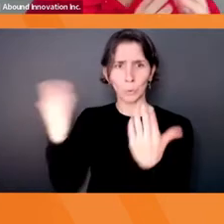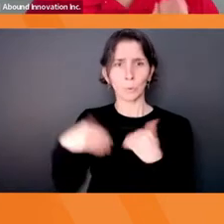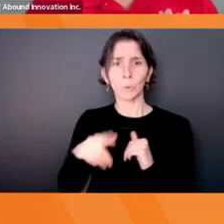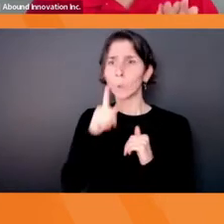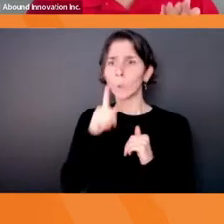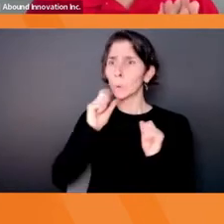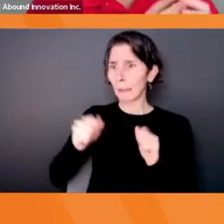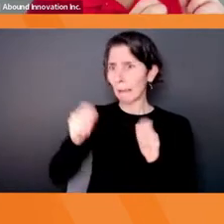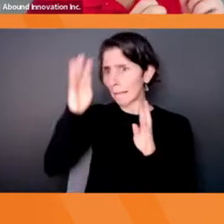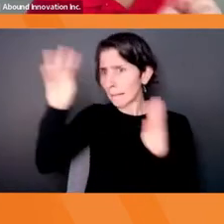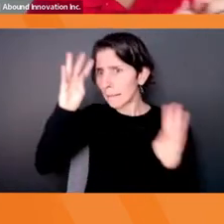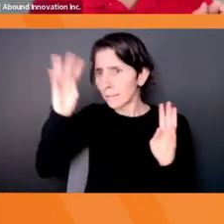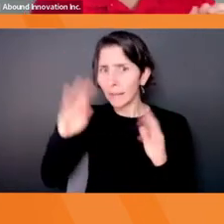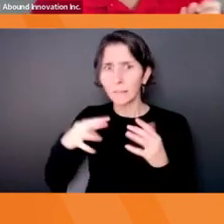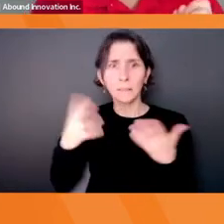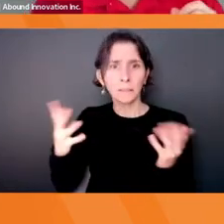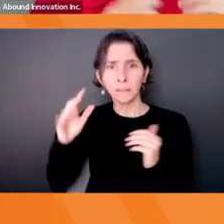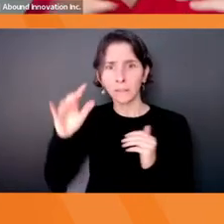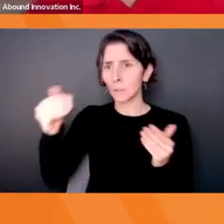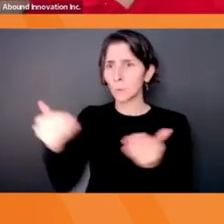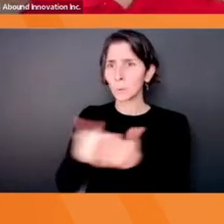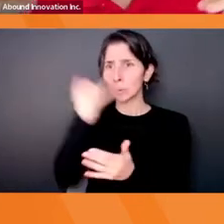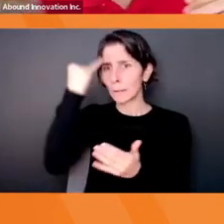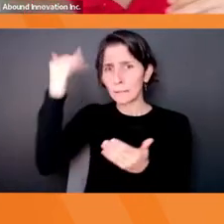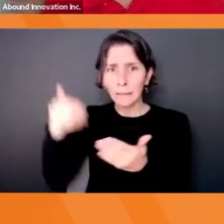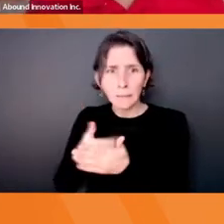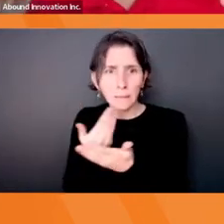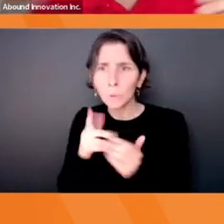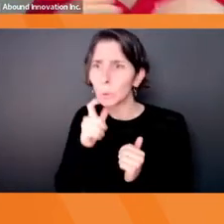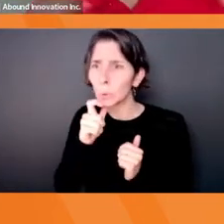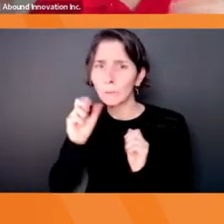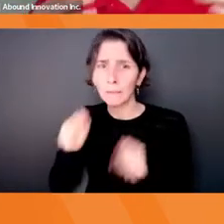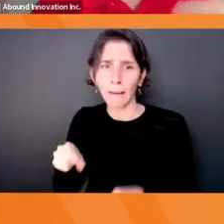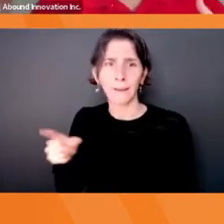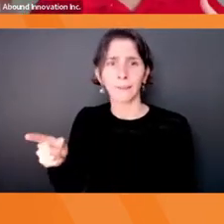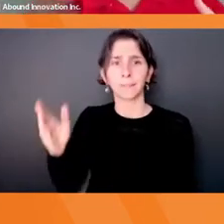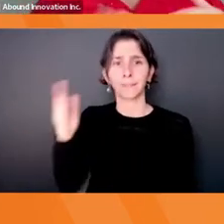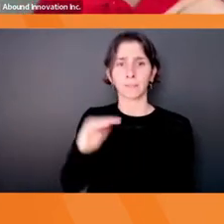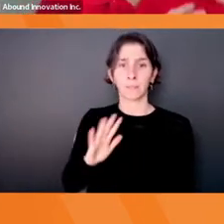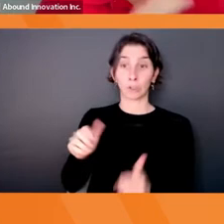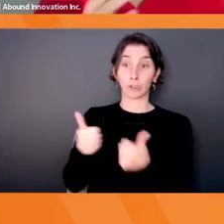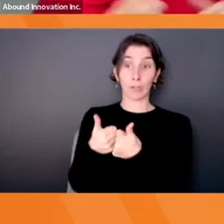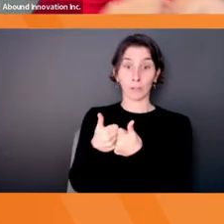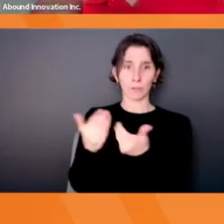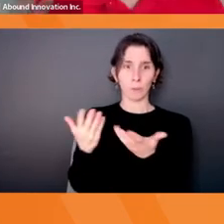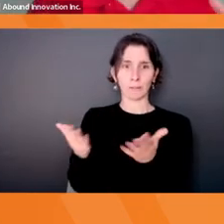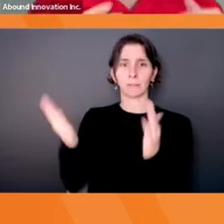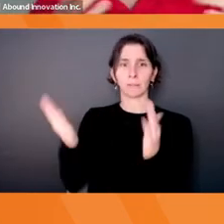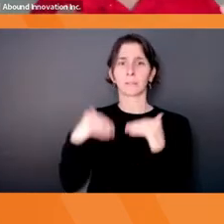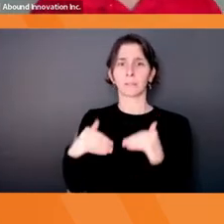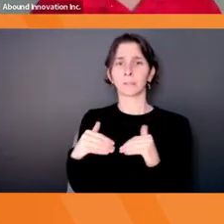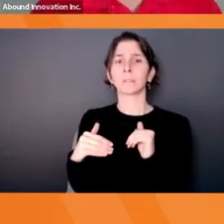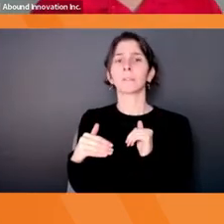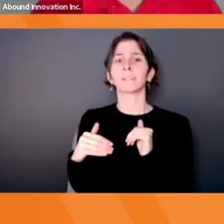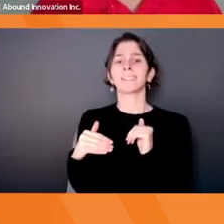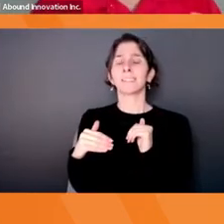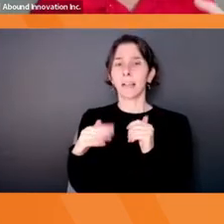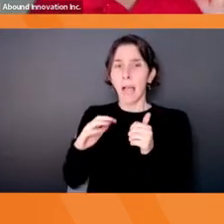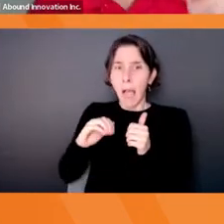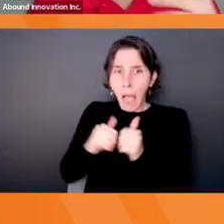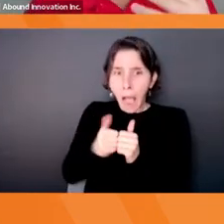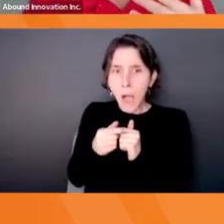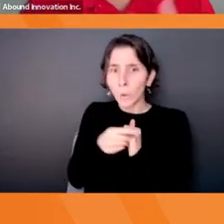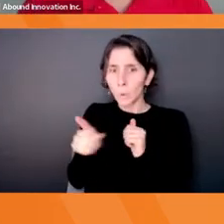And then I'm going to give you a how-to, so a high-level overview of a process. I can't go super deep into it, but just kind of introduce you how you can innovate.